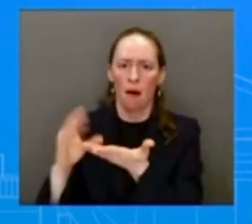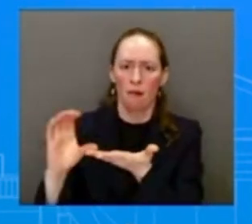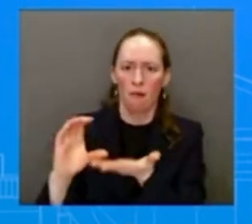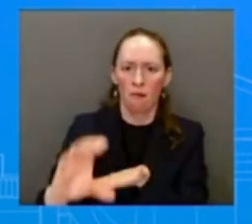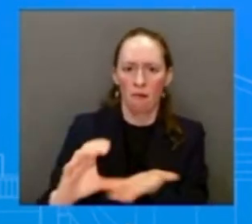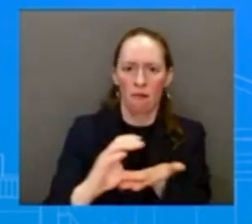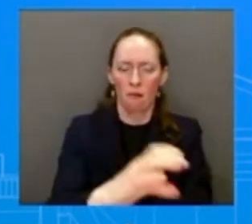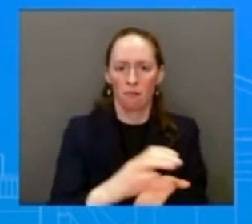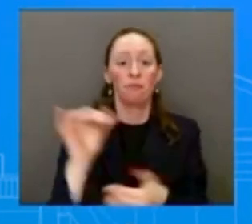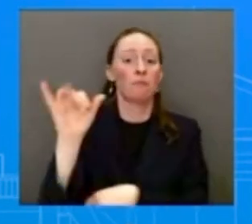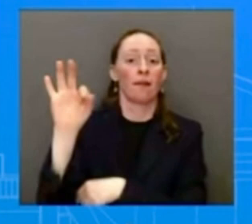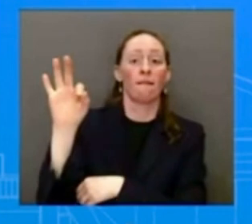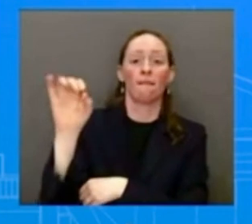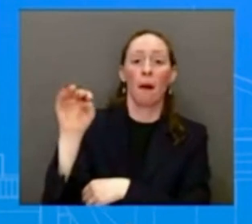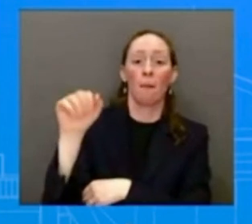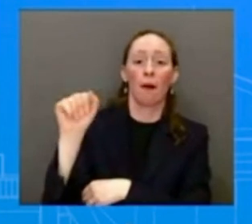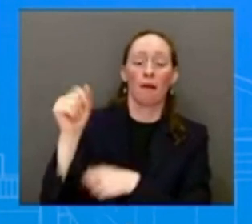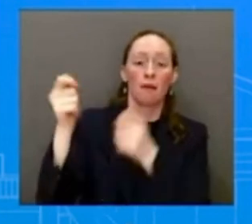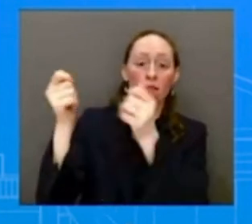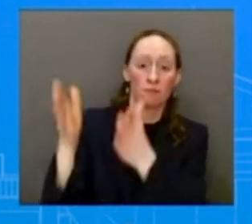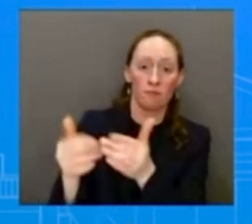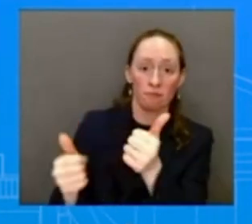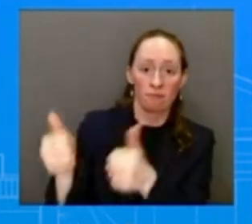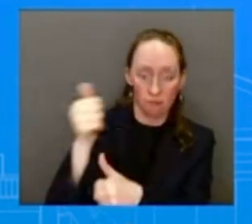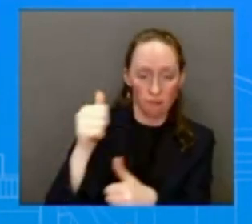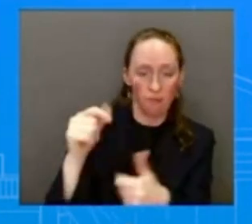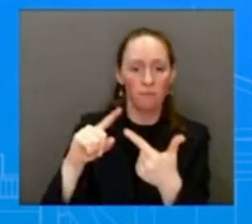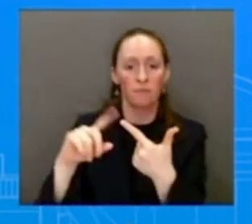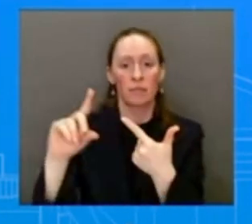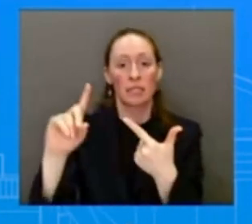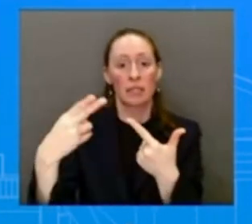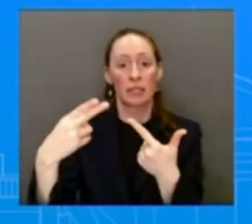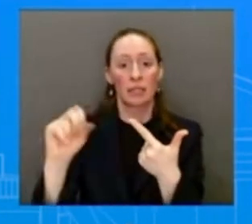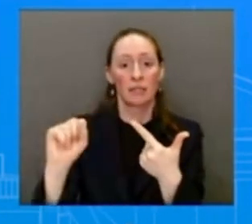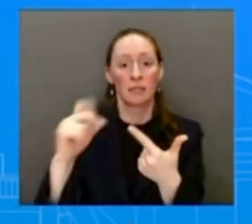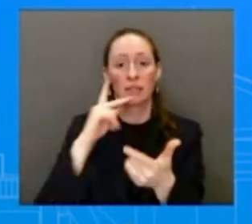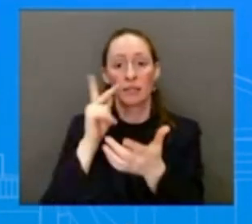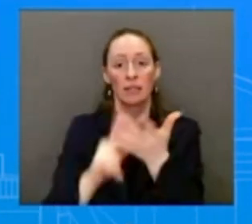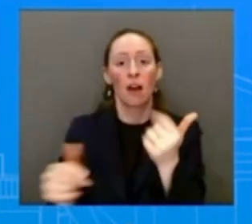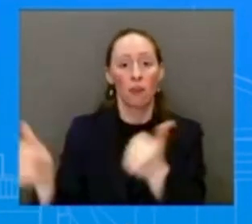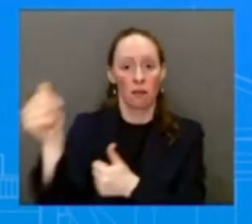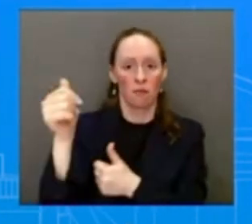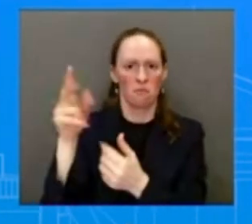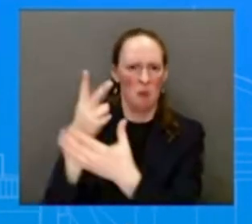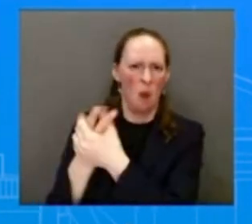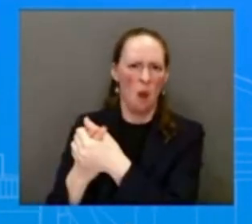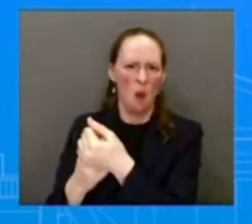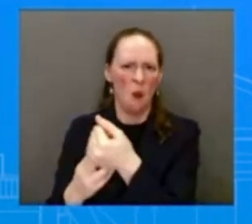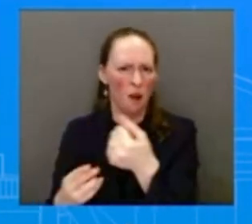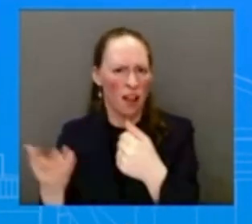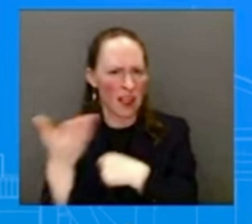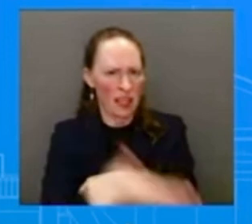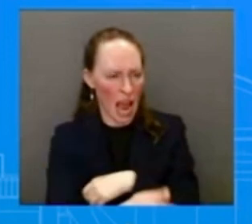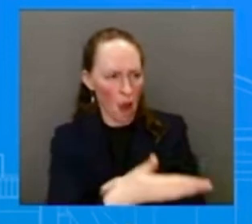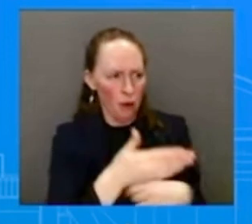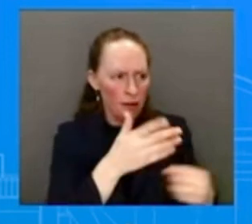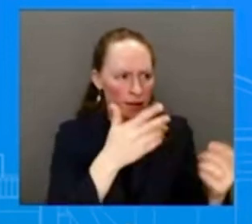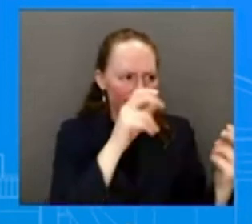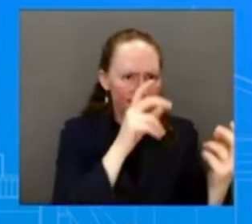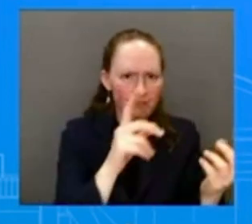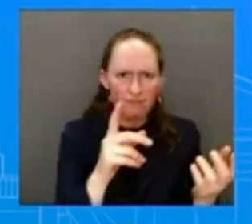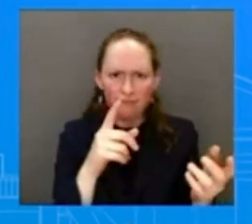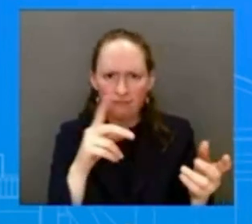travel to Mississippi to survey the damage and meet with federal, state, and local officials. And so the President, again, will continue to be